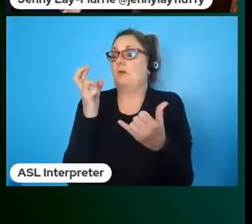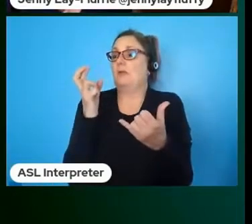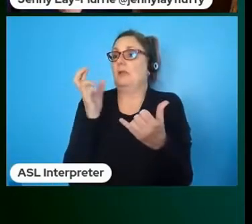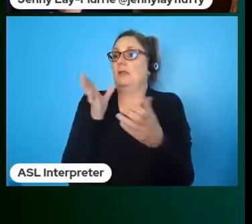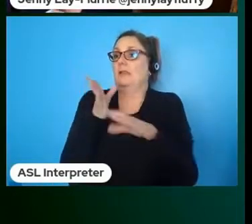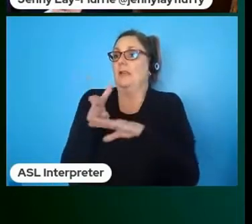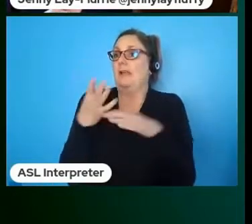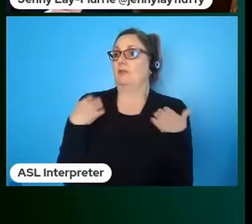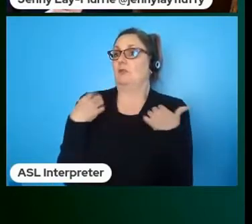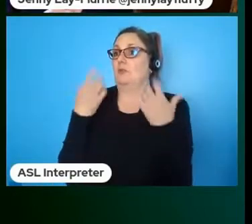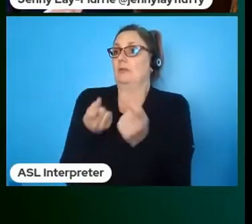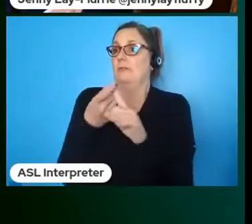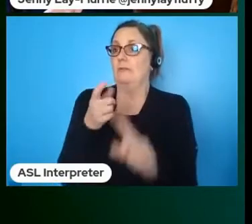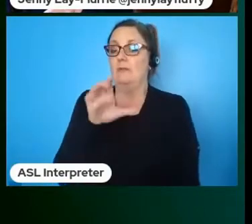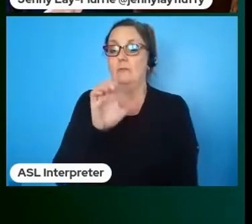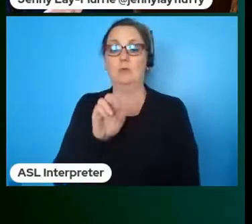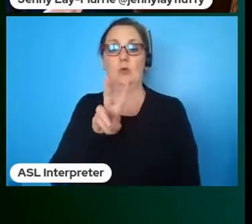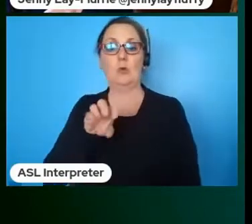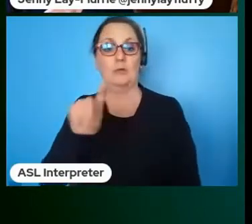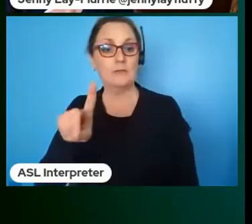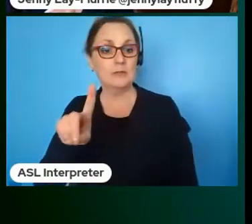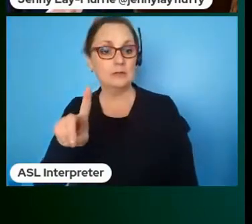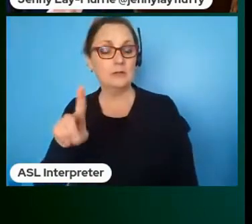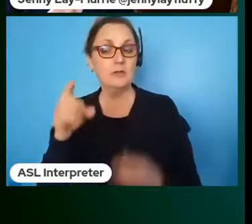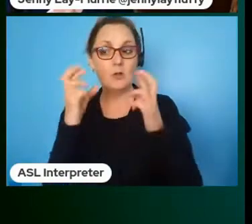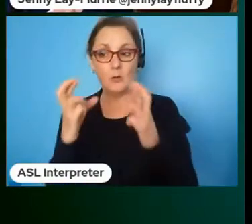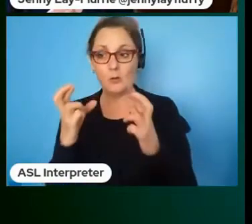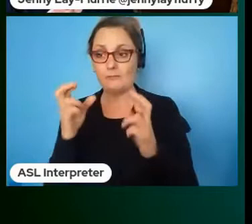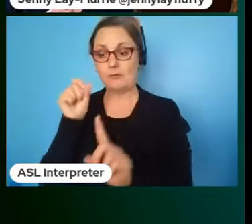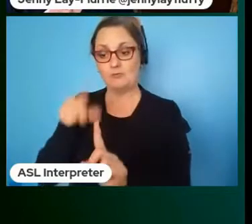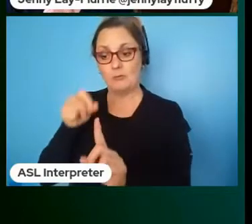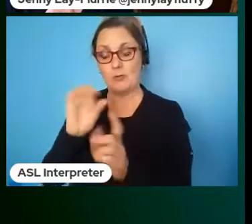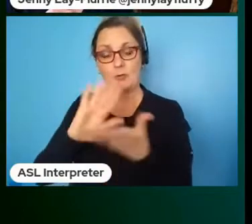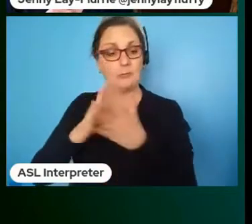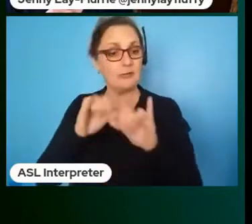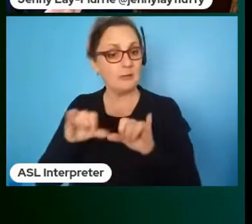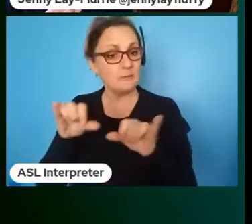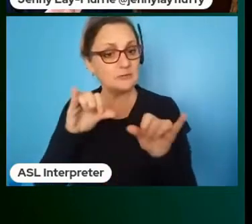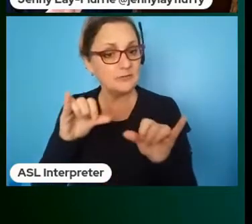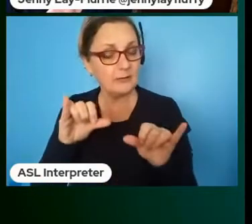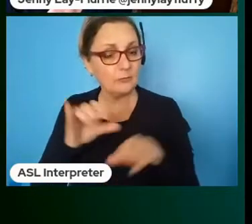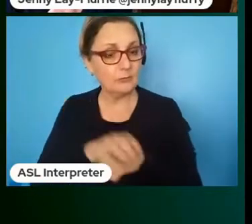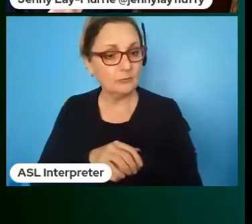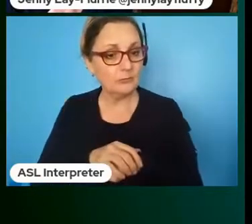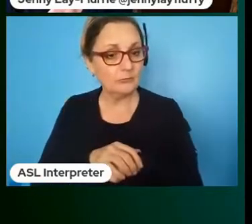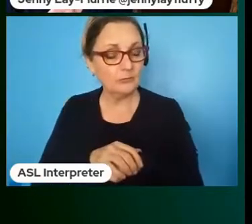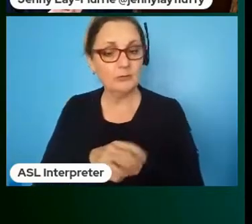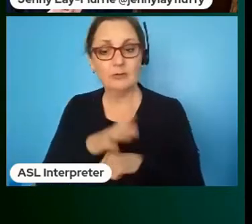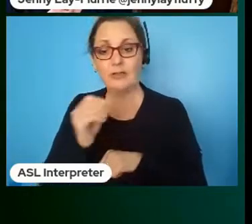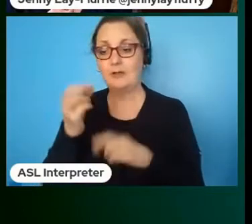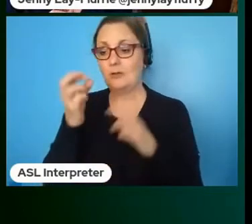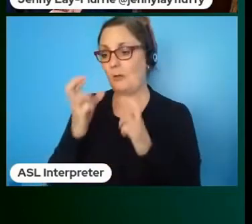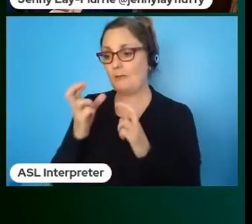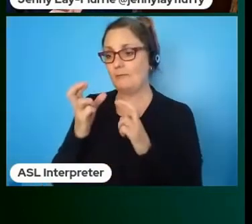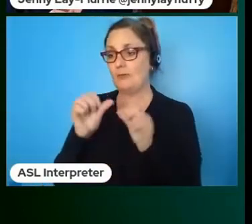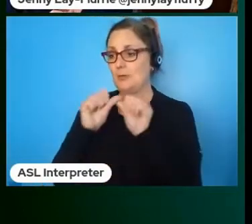there's an onus for us to not forget those learnings and to continue to empower people with disabilities